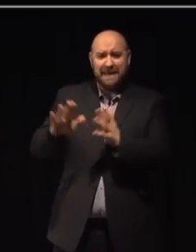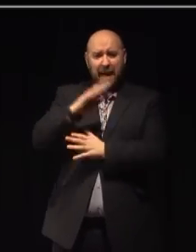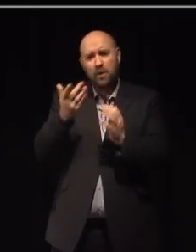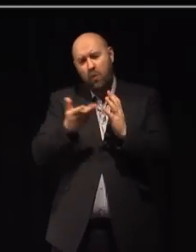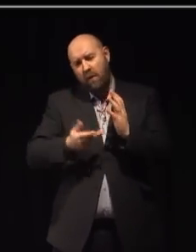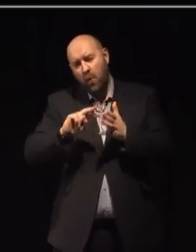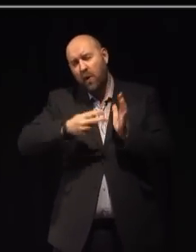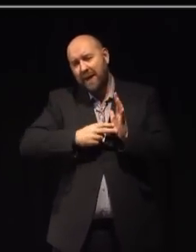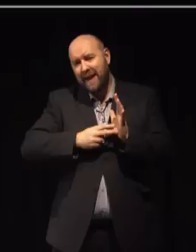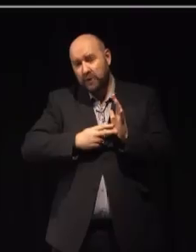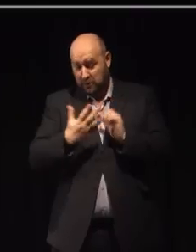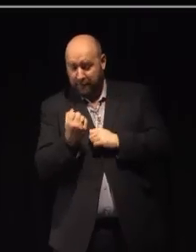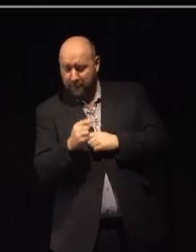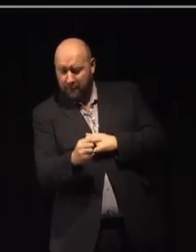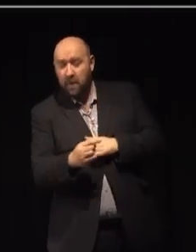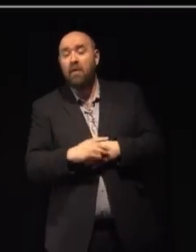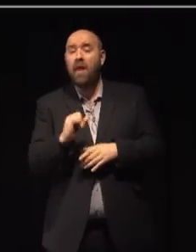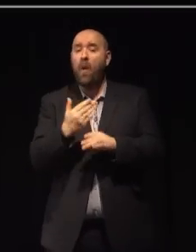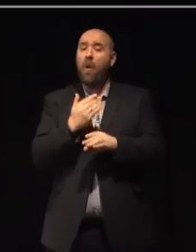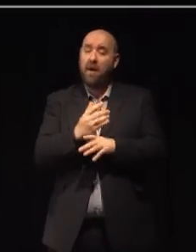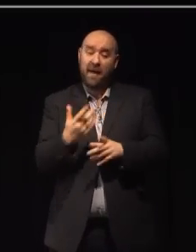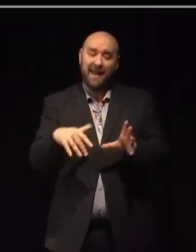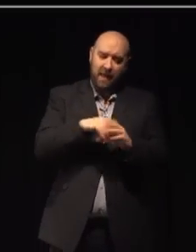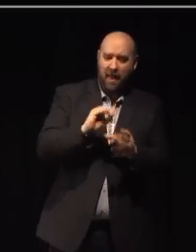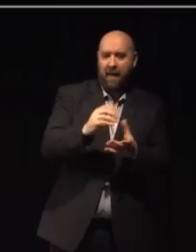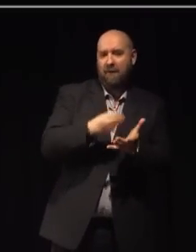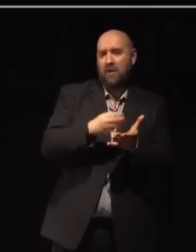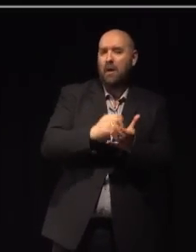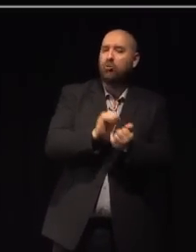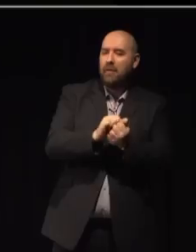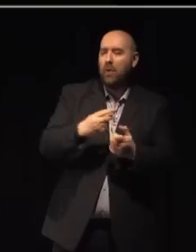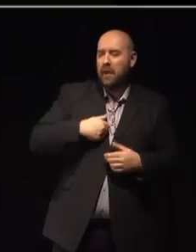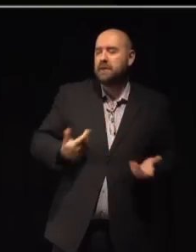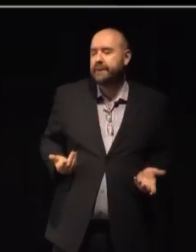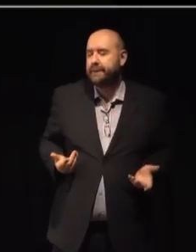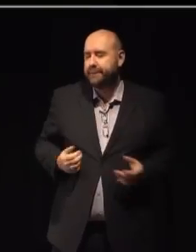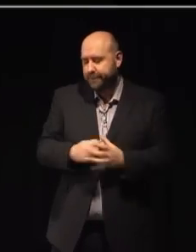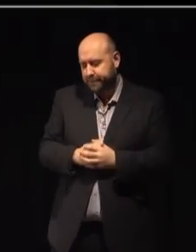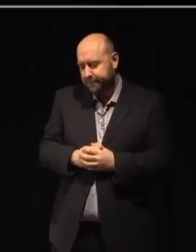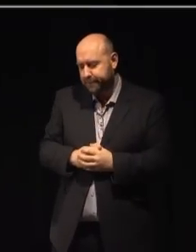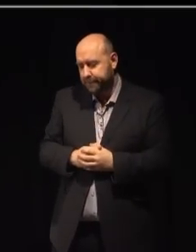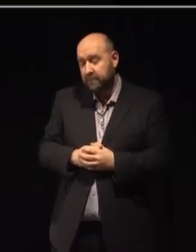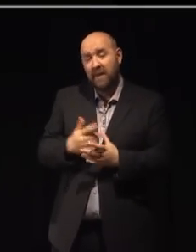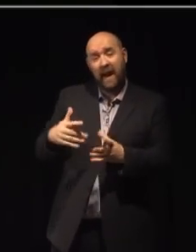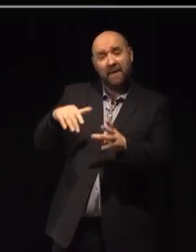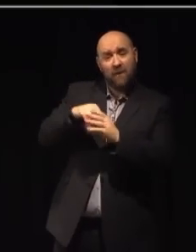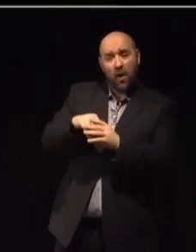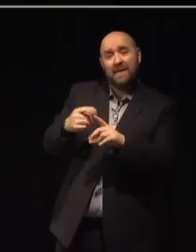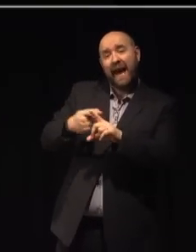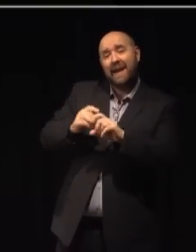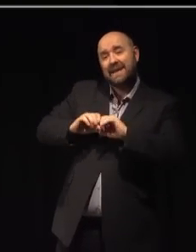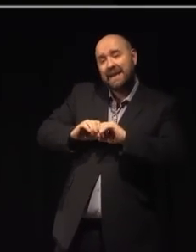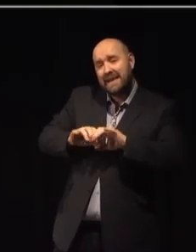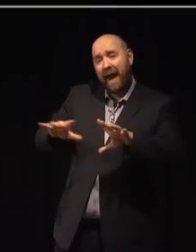organisations. Work that is a part of their funding agreements with us. It involves England's network of music